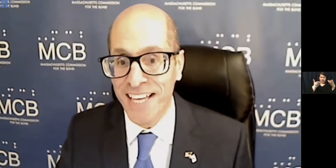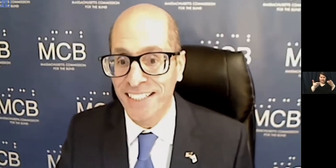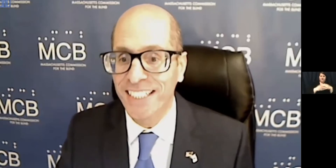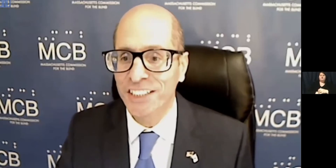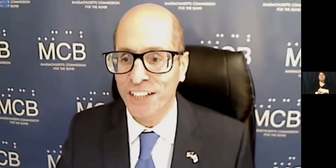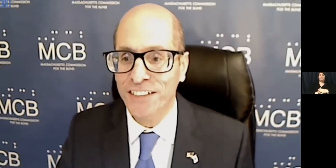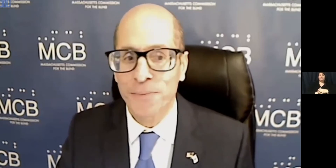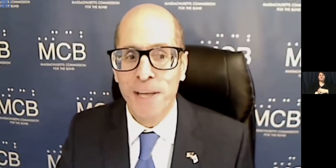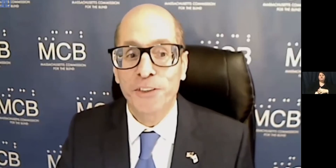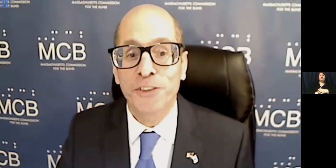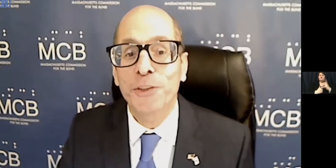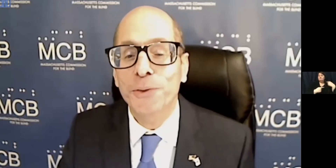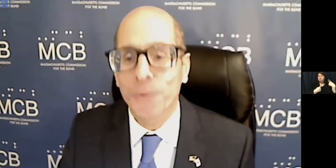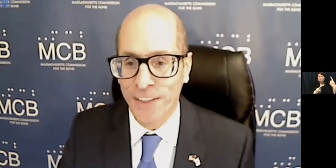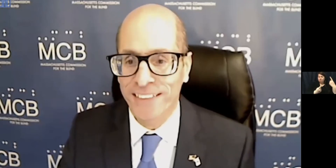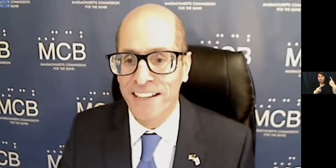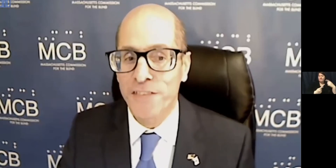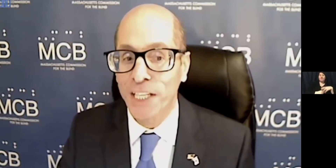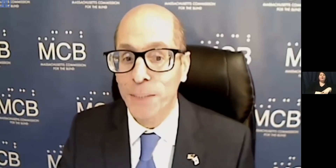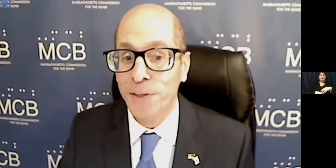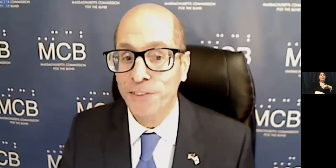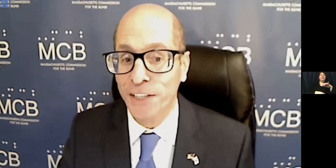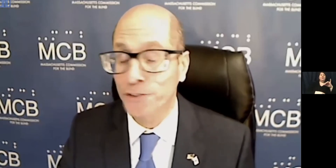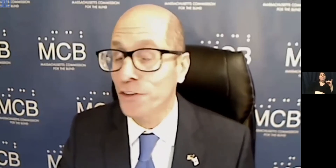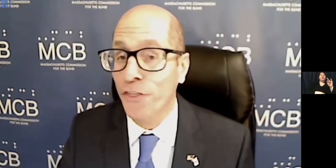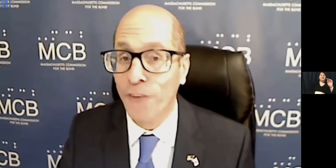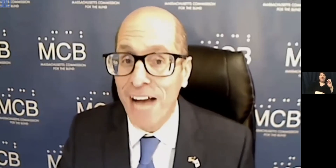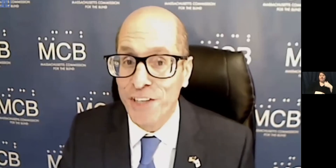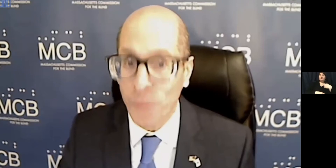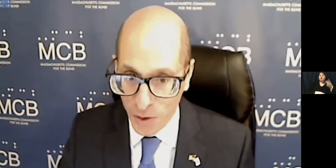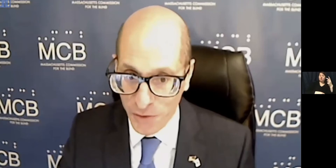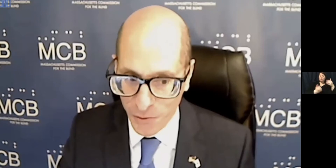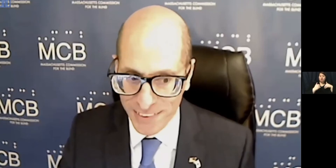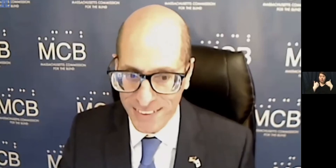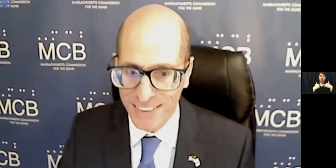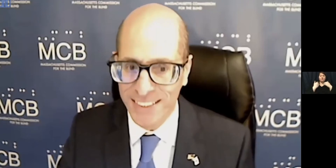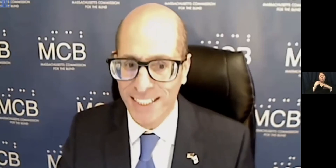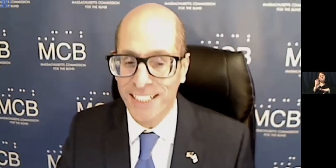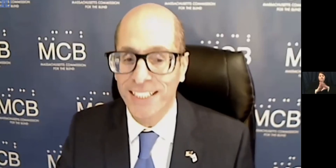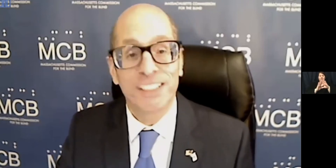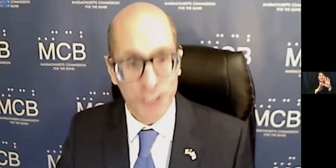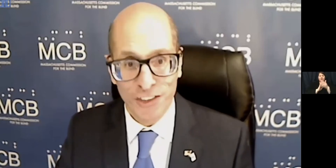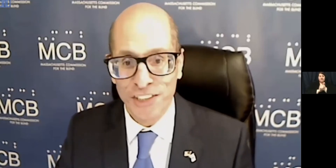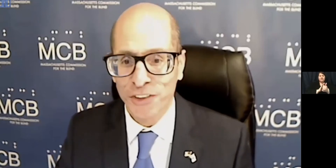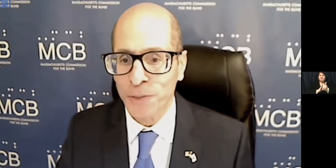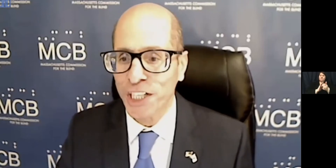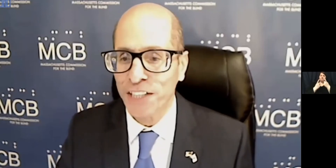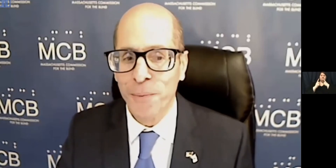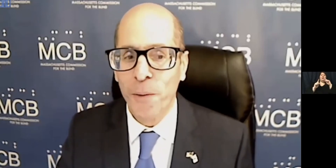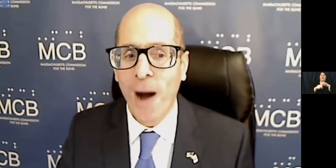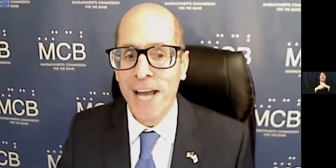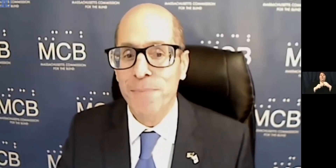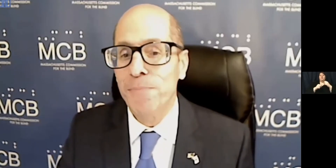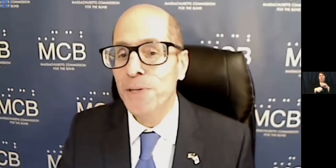Since then, Justin has mentored two youth as they develop their skills to thrive in the workforce. Justin